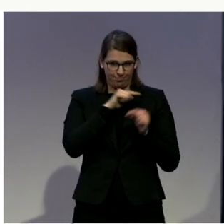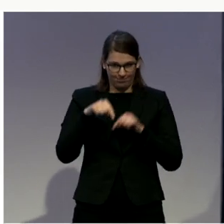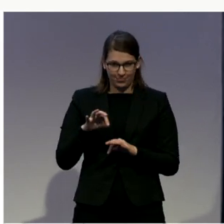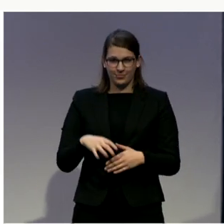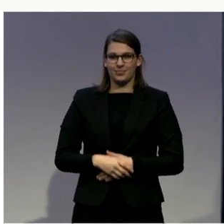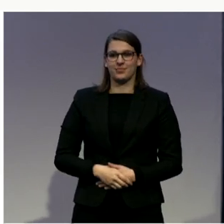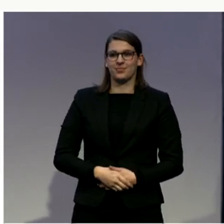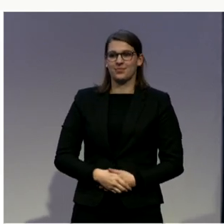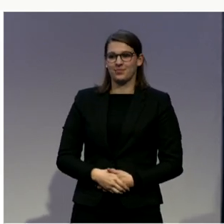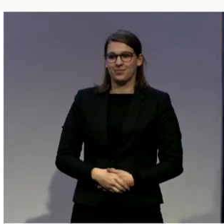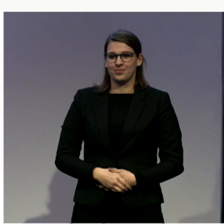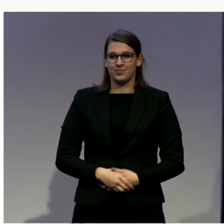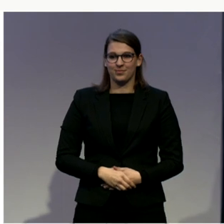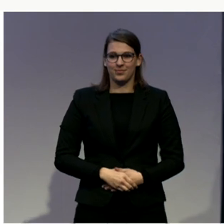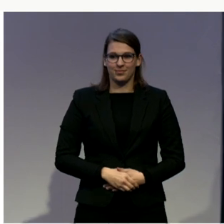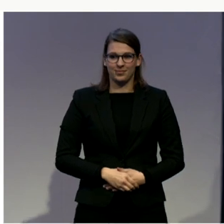We're just waiting.